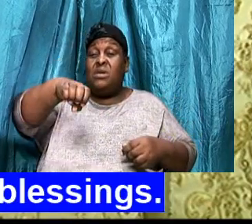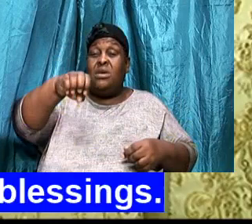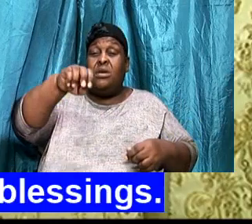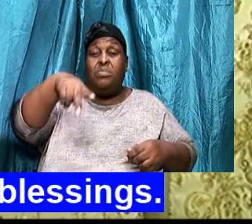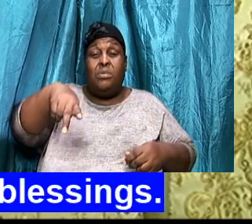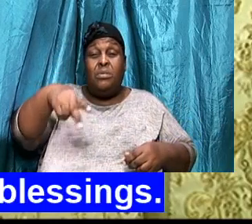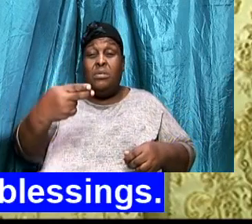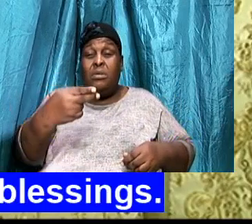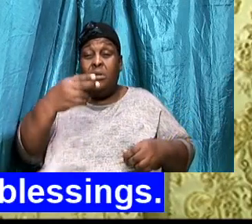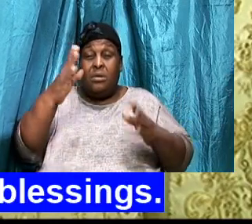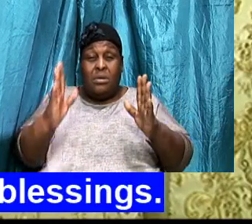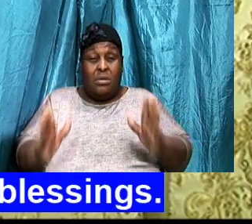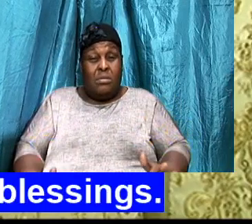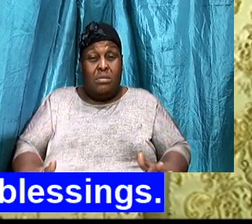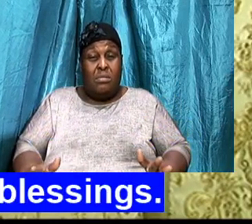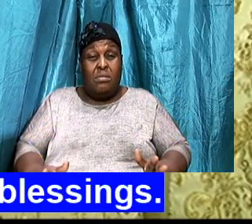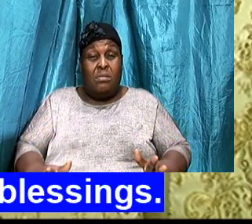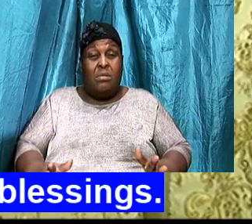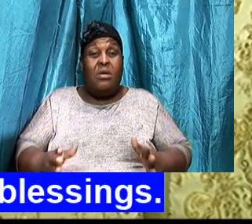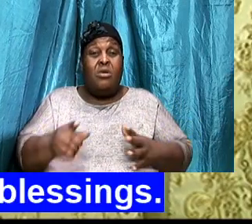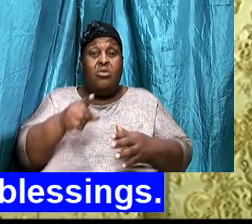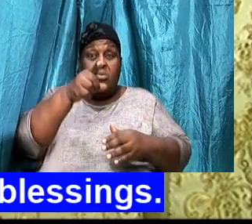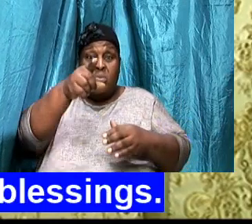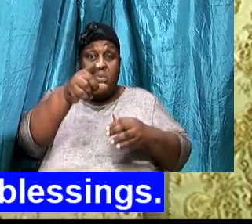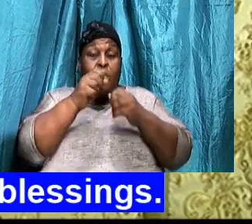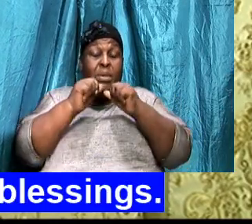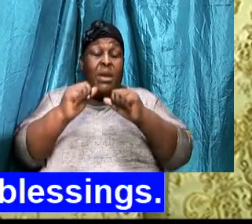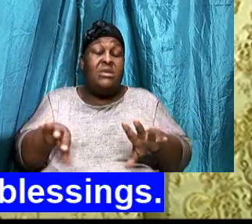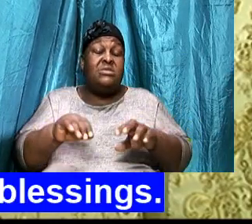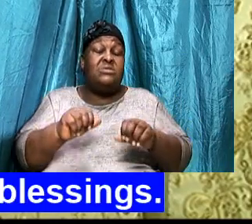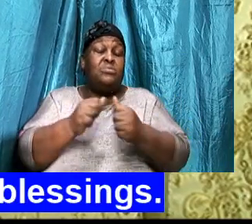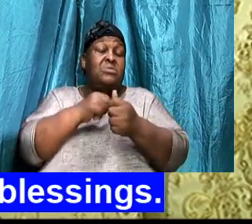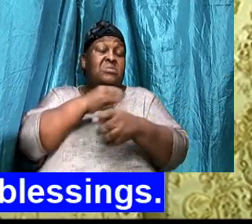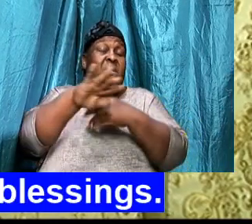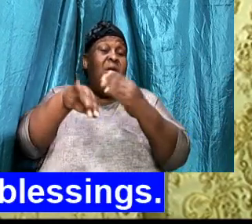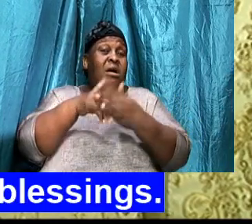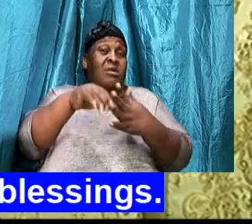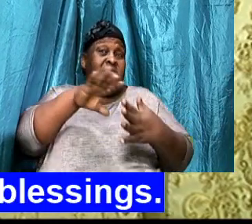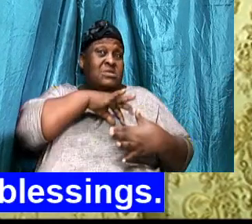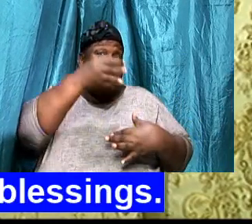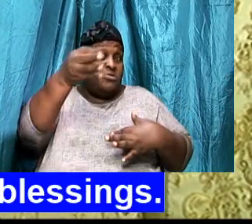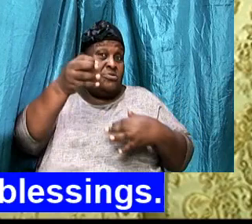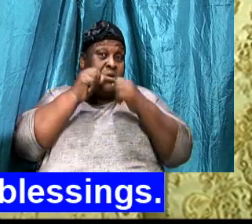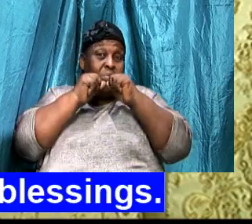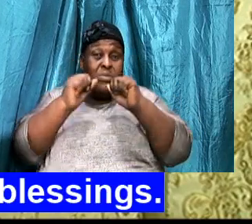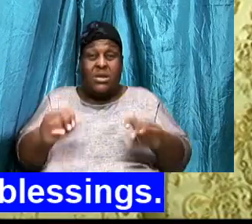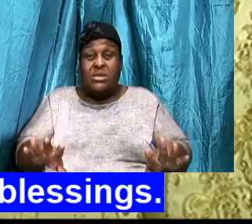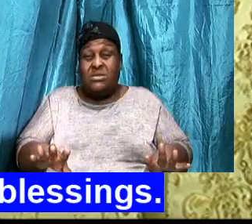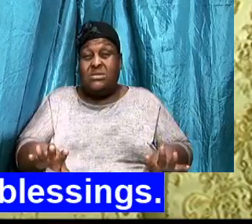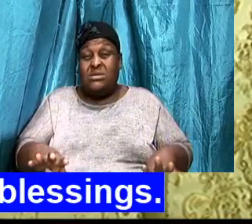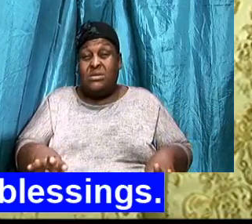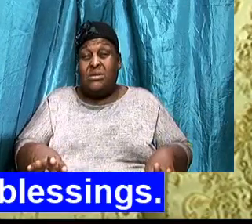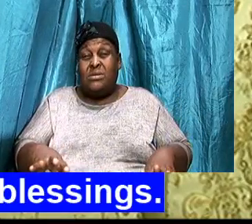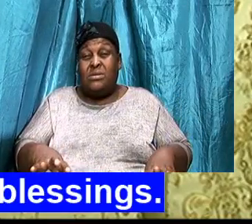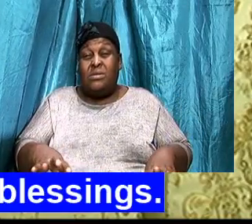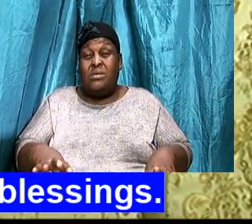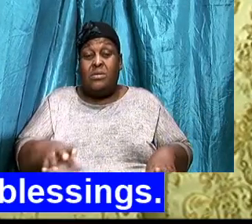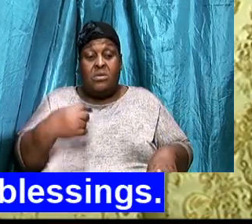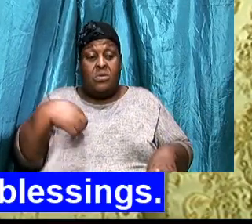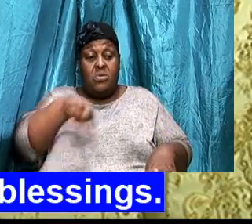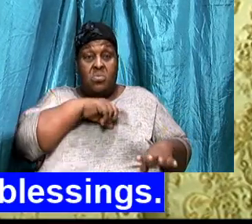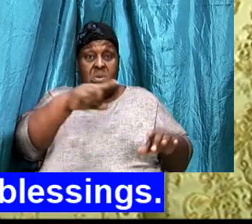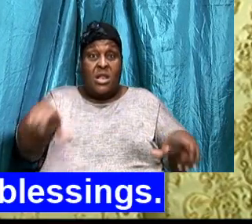blessed, With all, Spiritual blessing. Ultimately, We live, And we experience, These spiritual blessings,